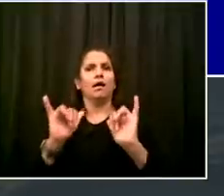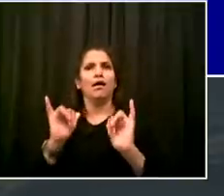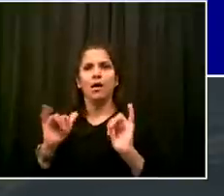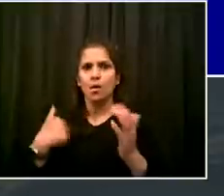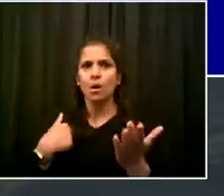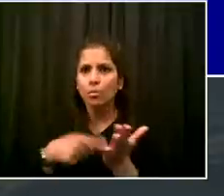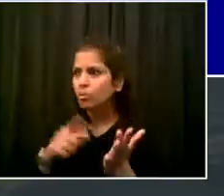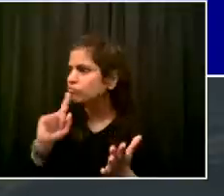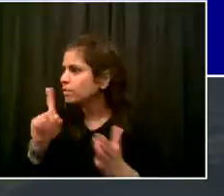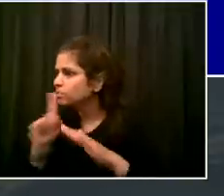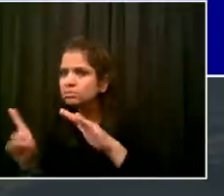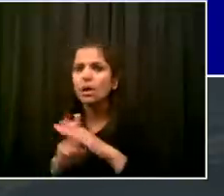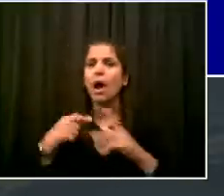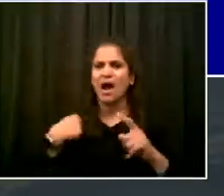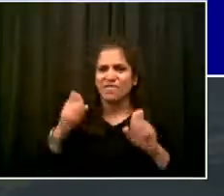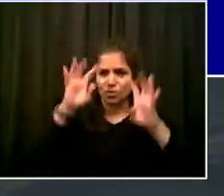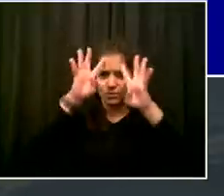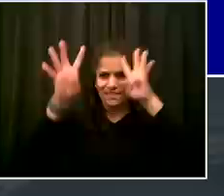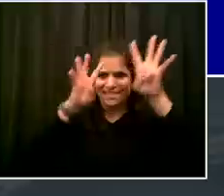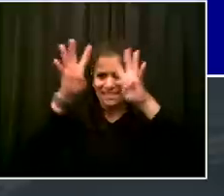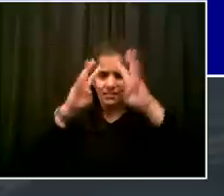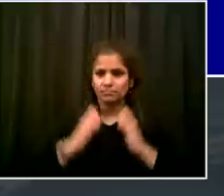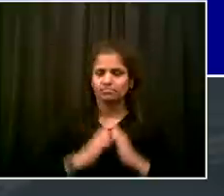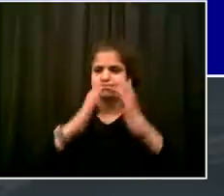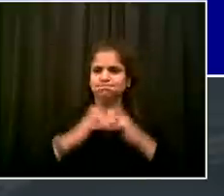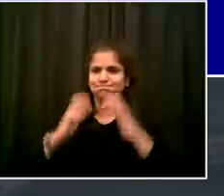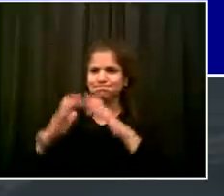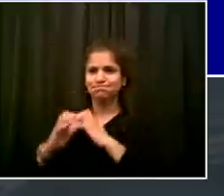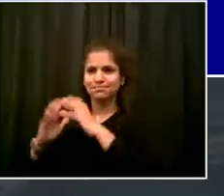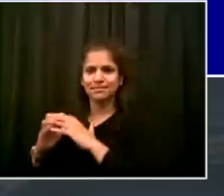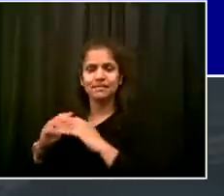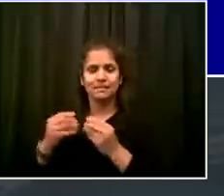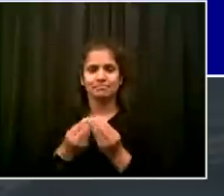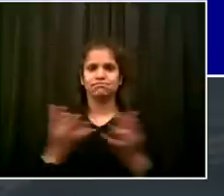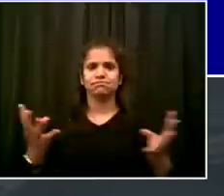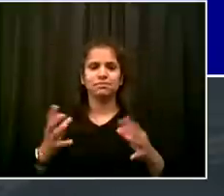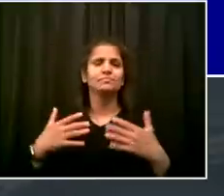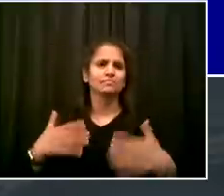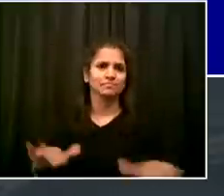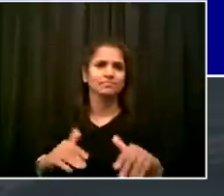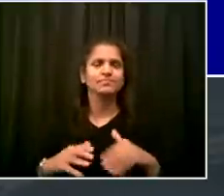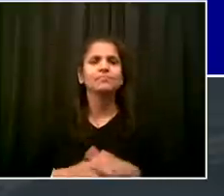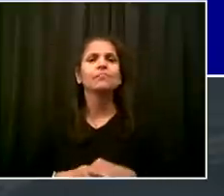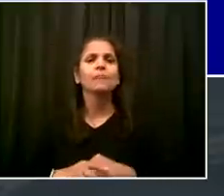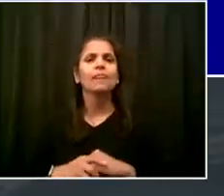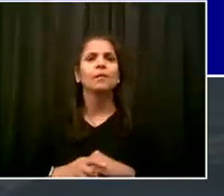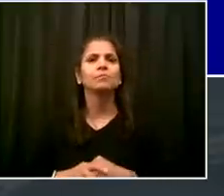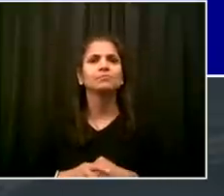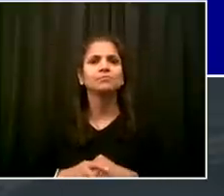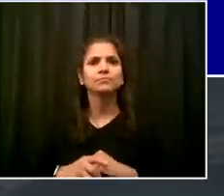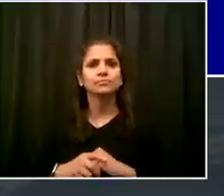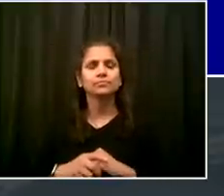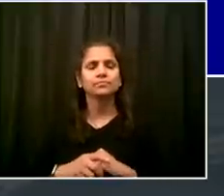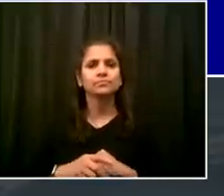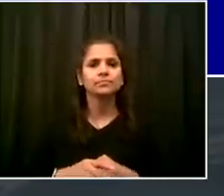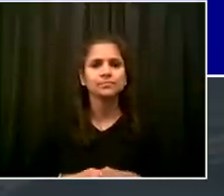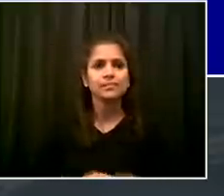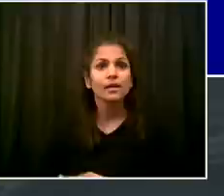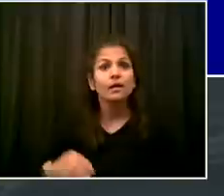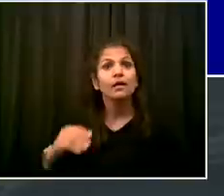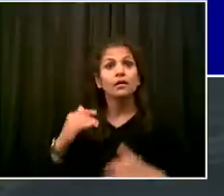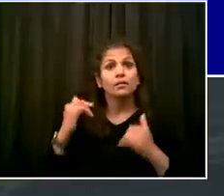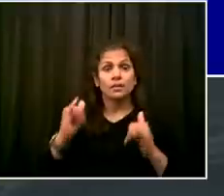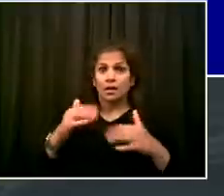one of the great virtues of the free press is the ability to see things and hold government accountable. So I want to thank